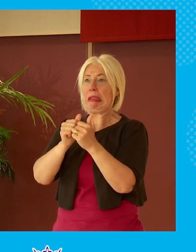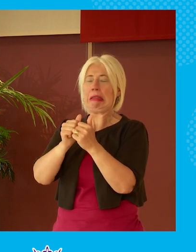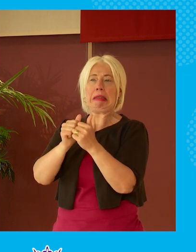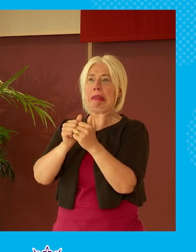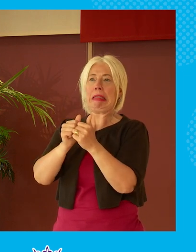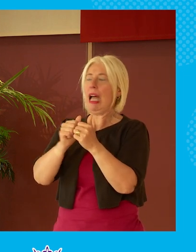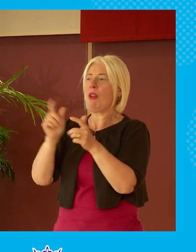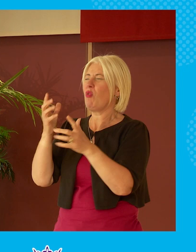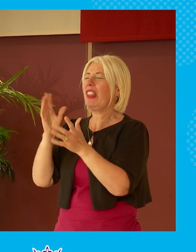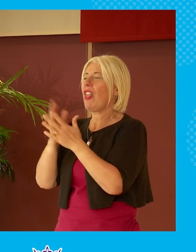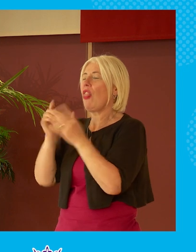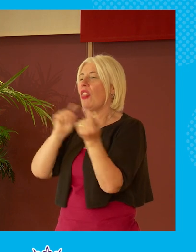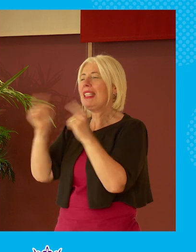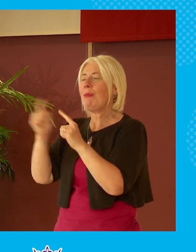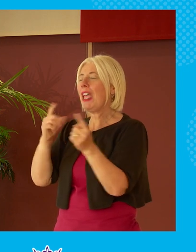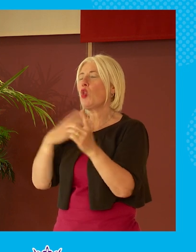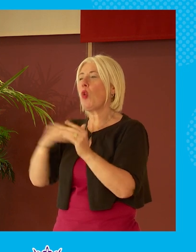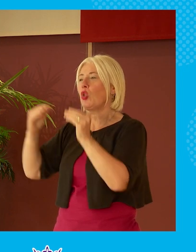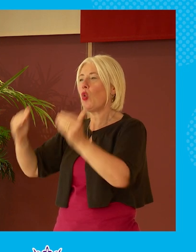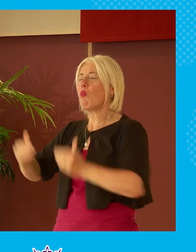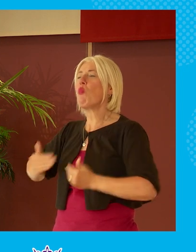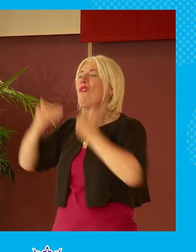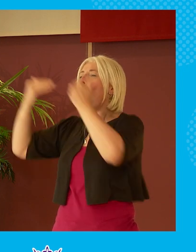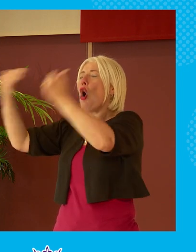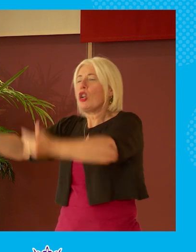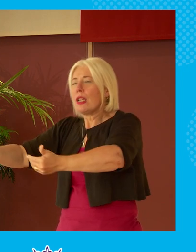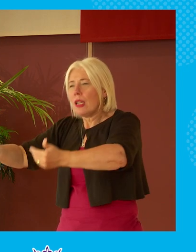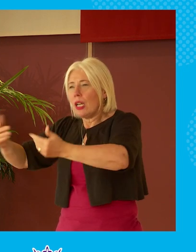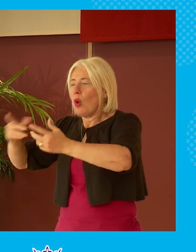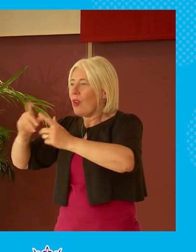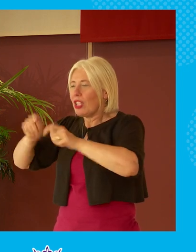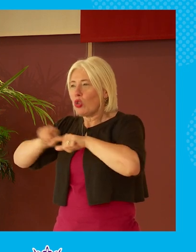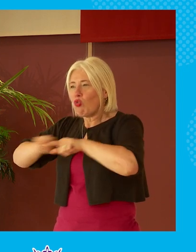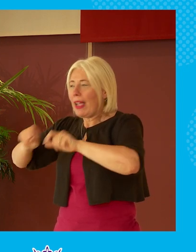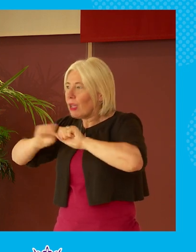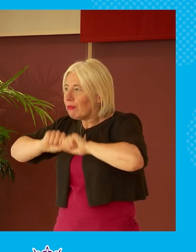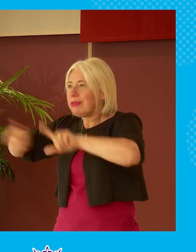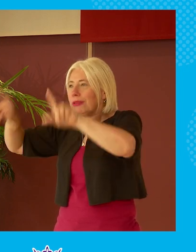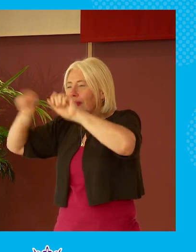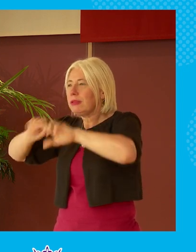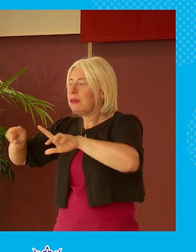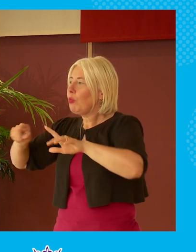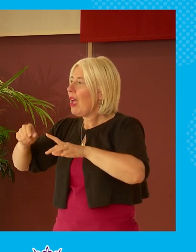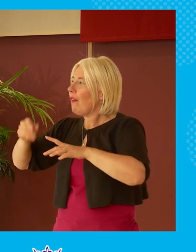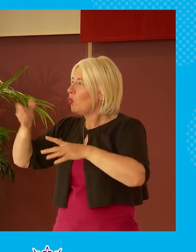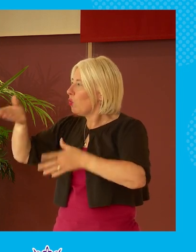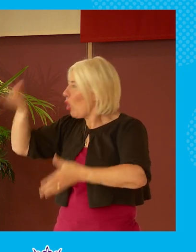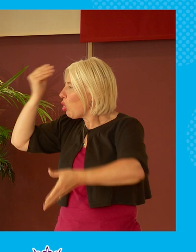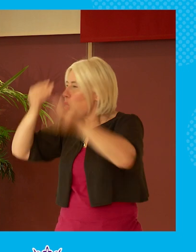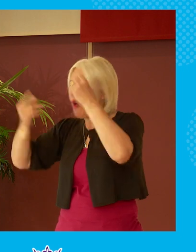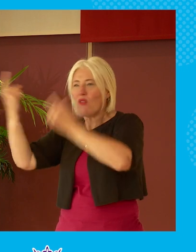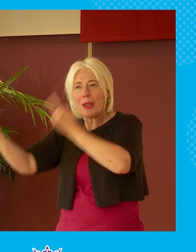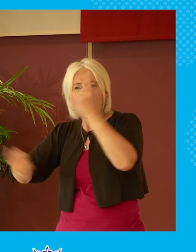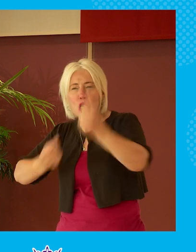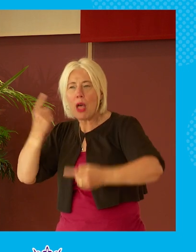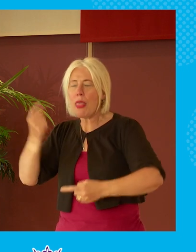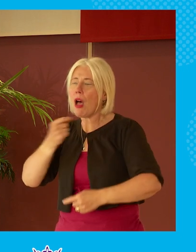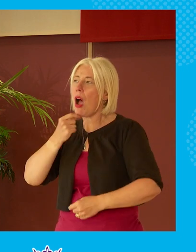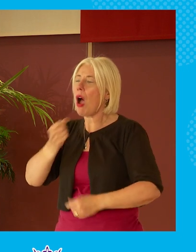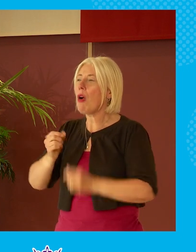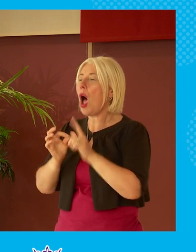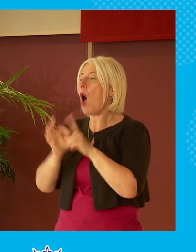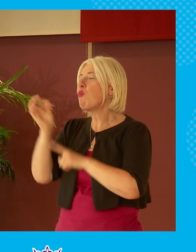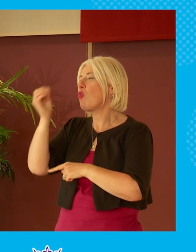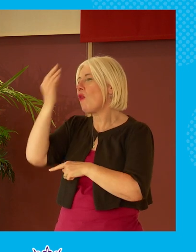debate on a wee bit or to sort of as i say all of us in a role to kind of educate and deepen each other's uh on understanding